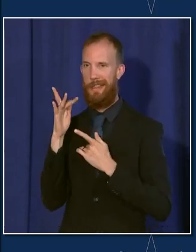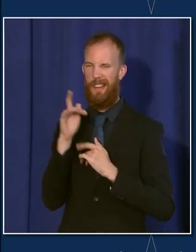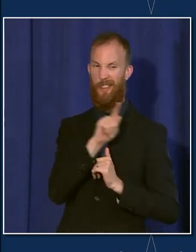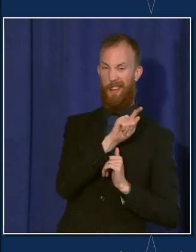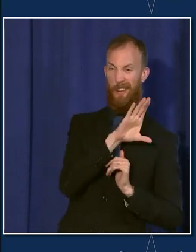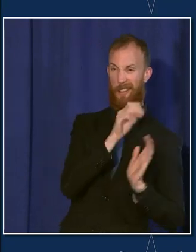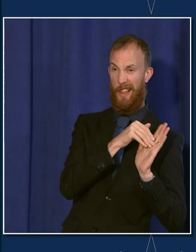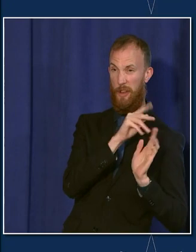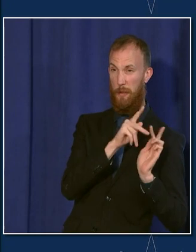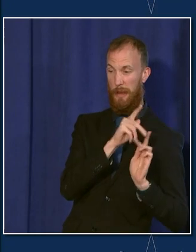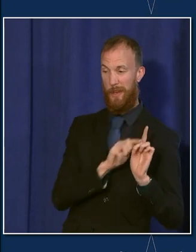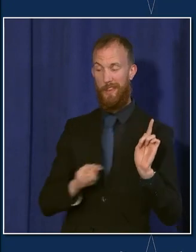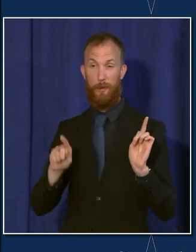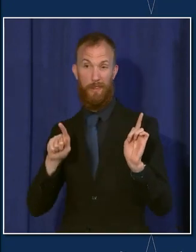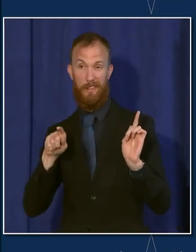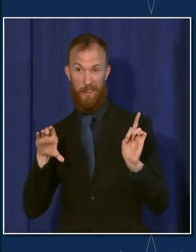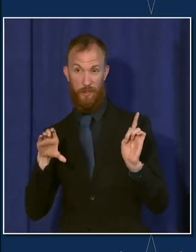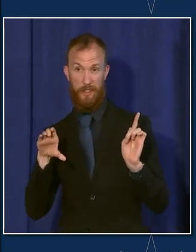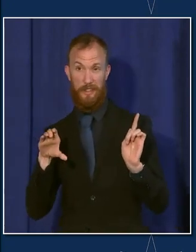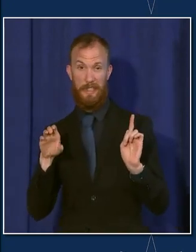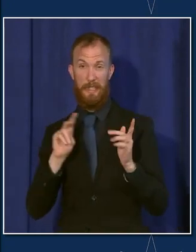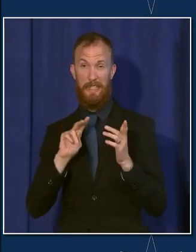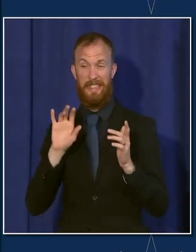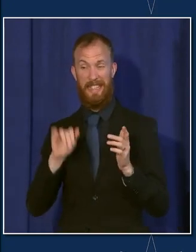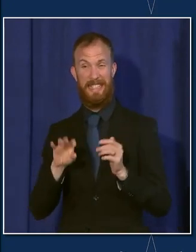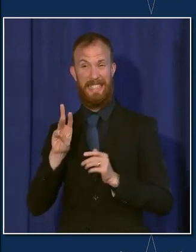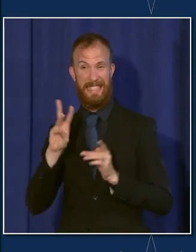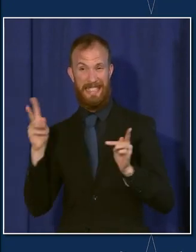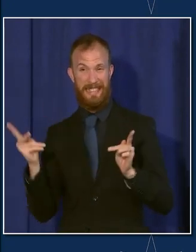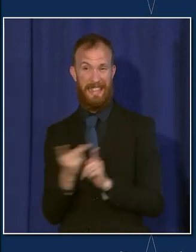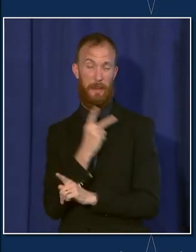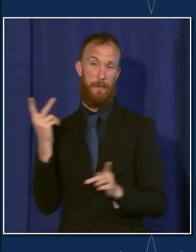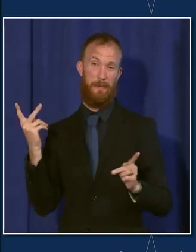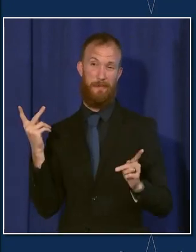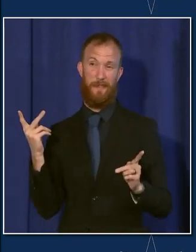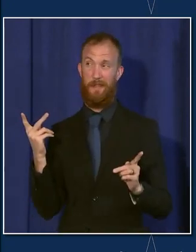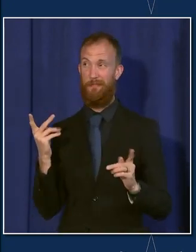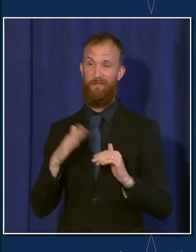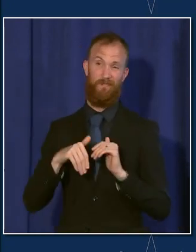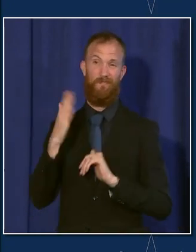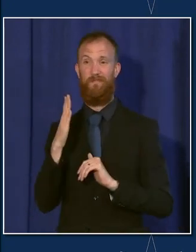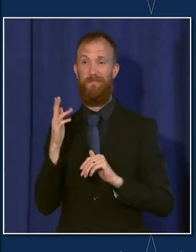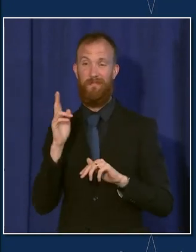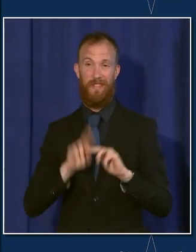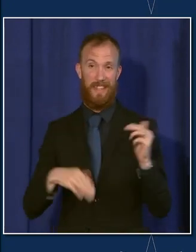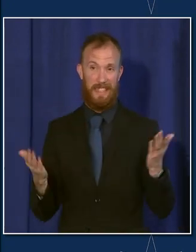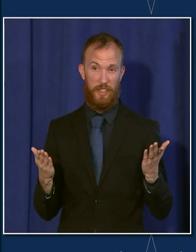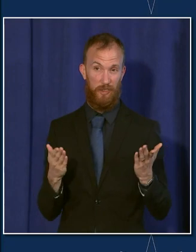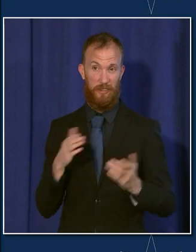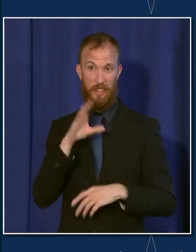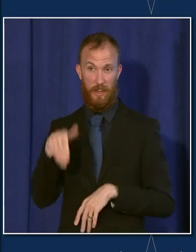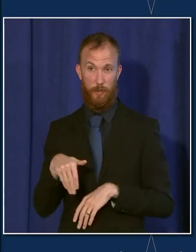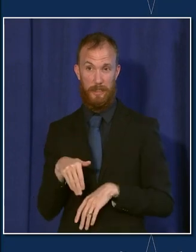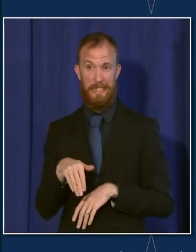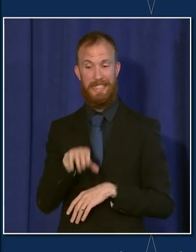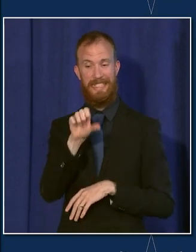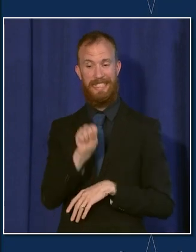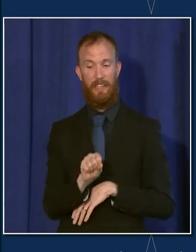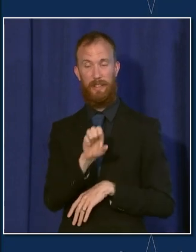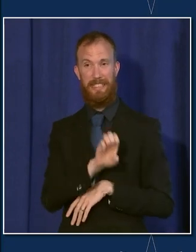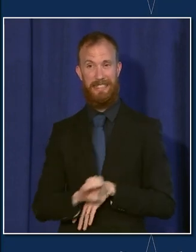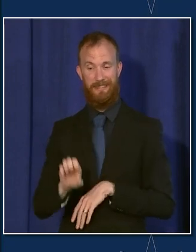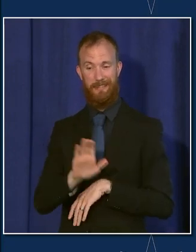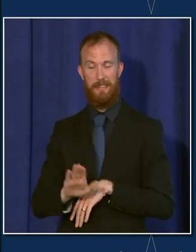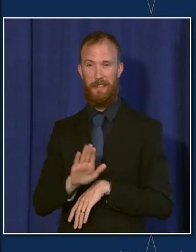day. So more than six times what we're seeing here in Chicago, and where the Southeast continues to really be hit the hardest.